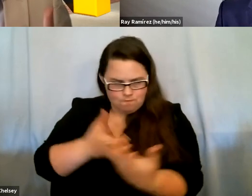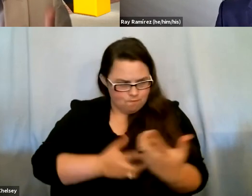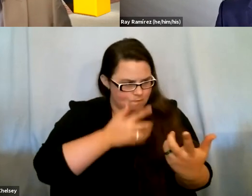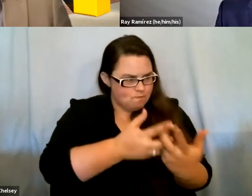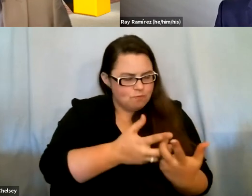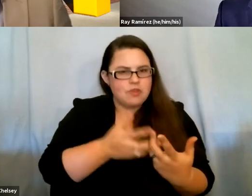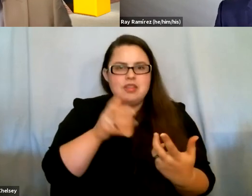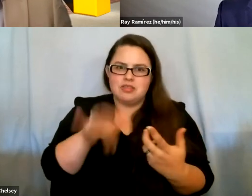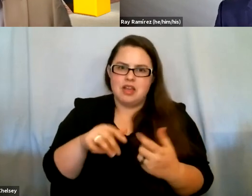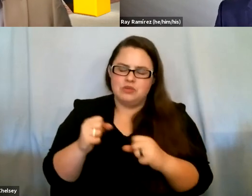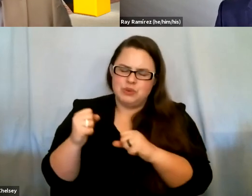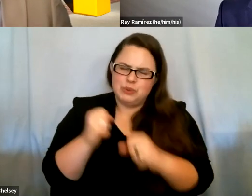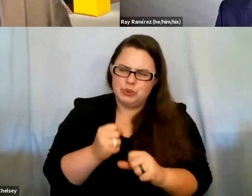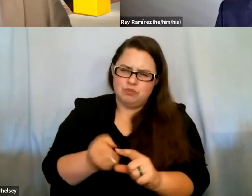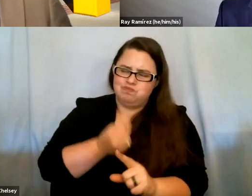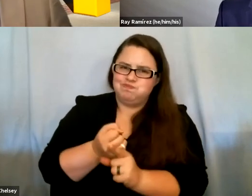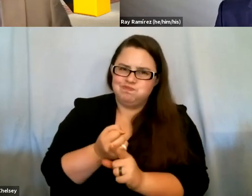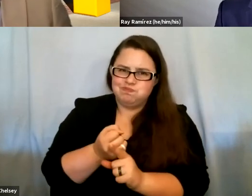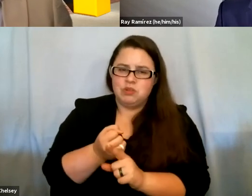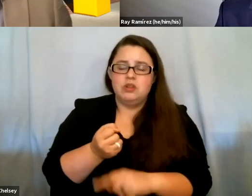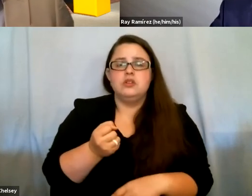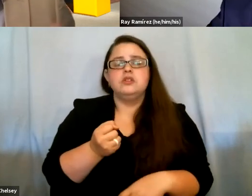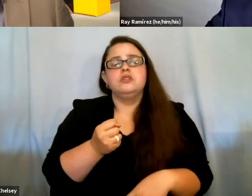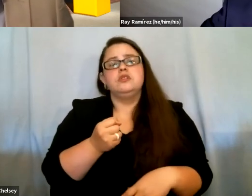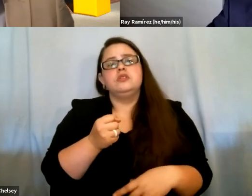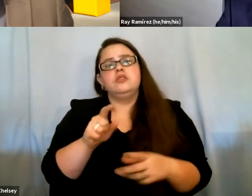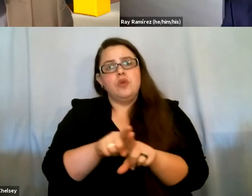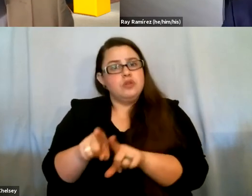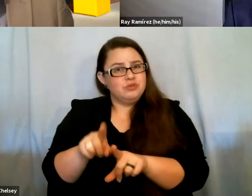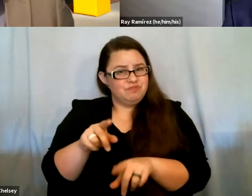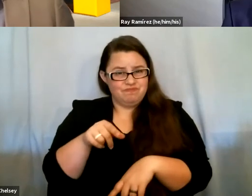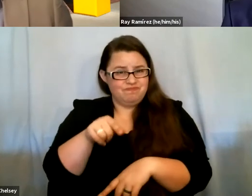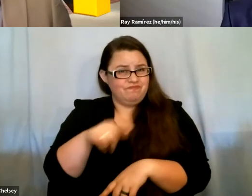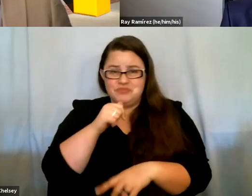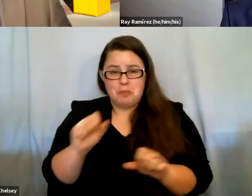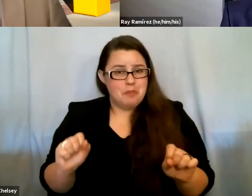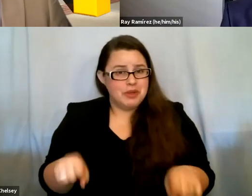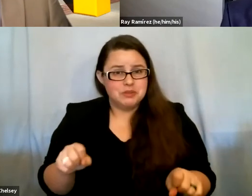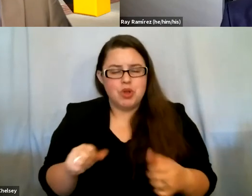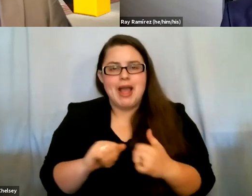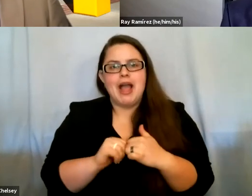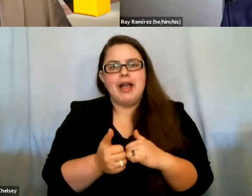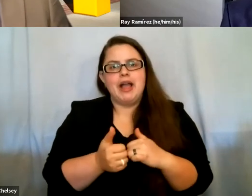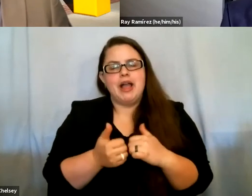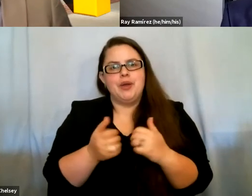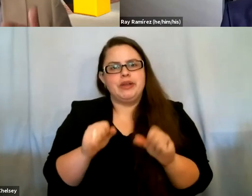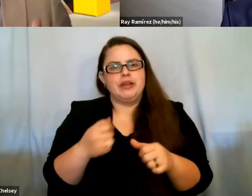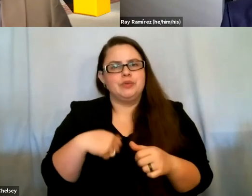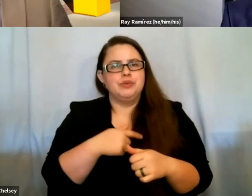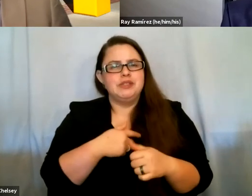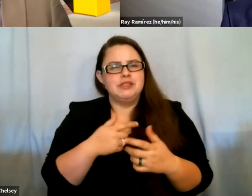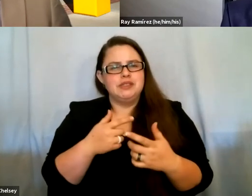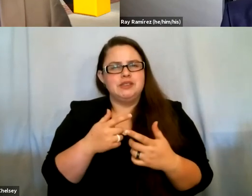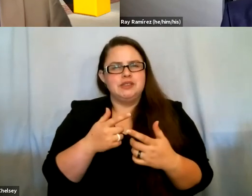impact, right? Also, when that's not possible, then how can we make education